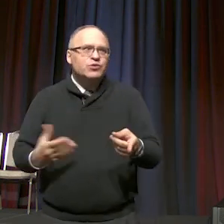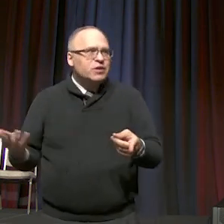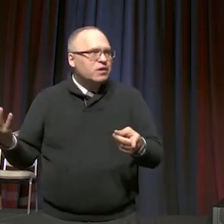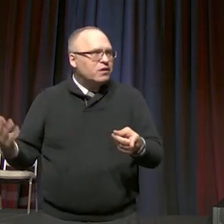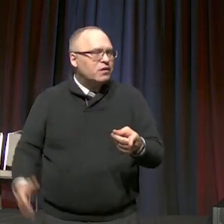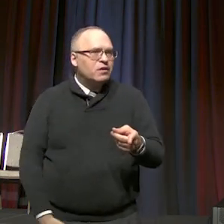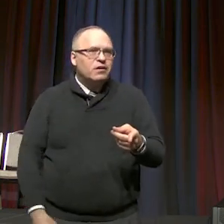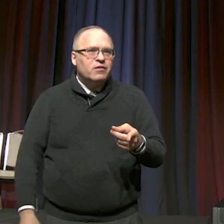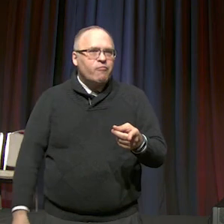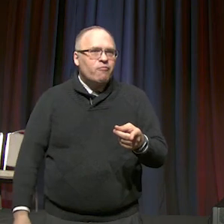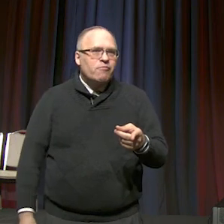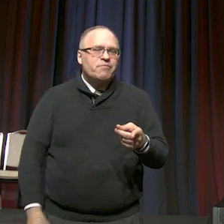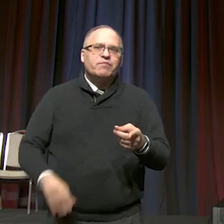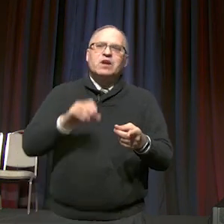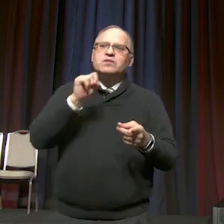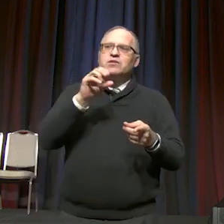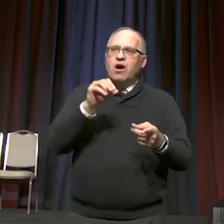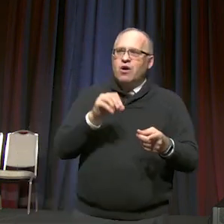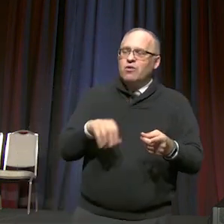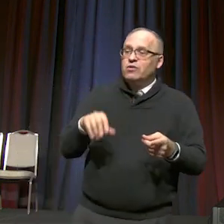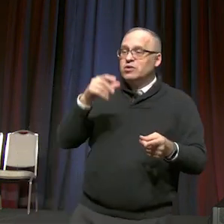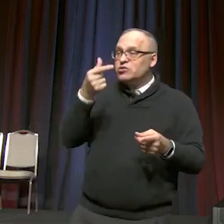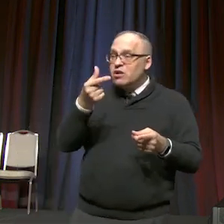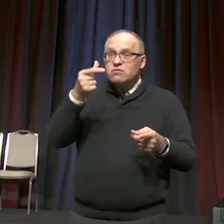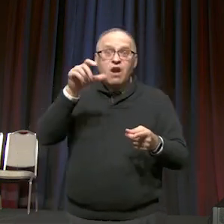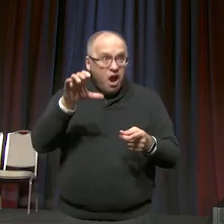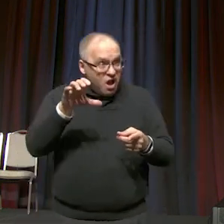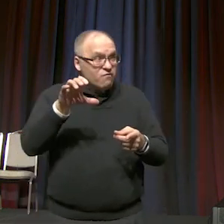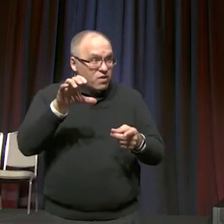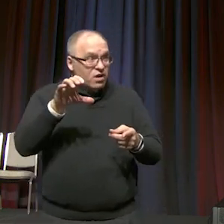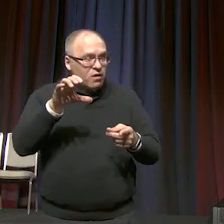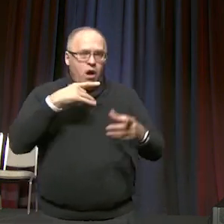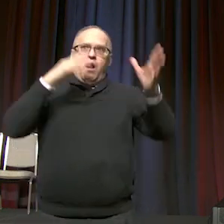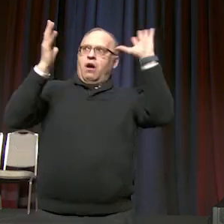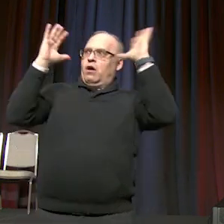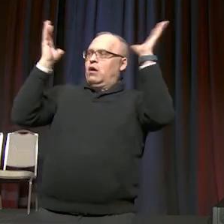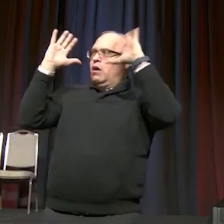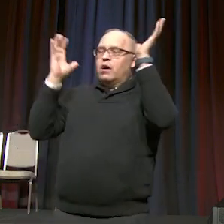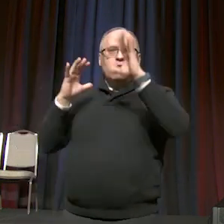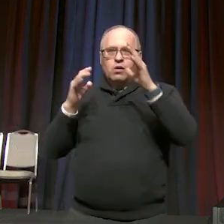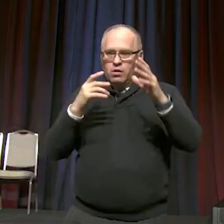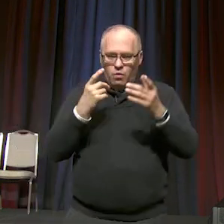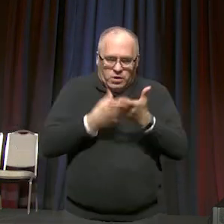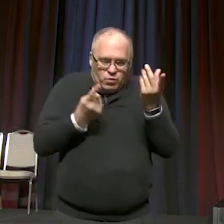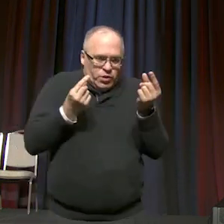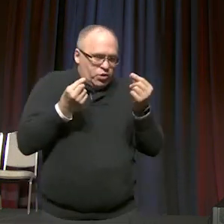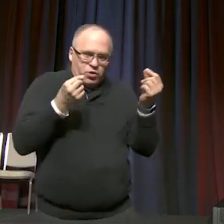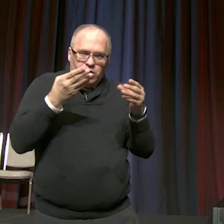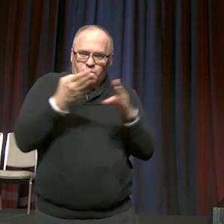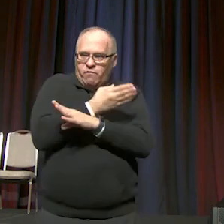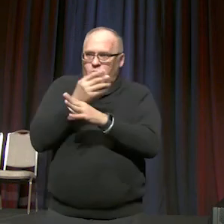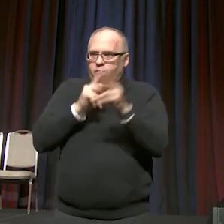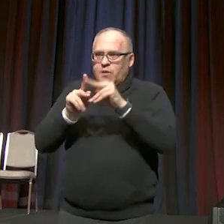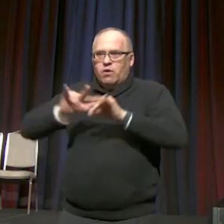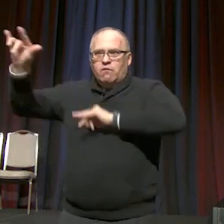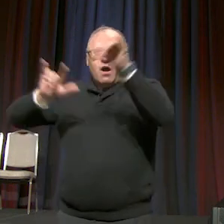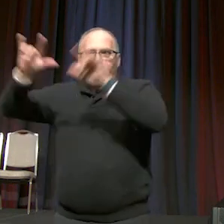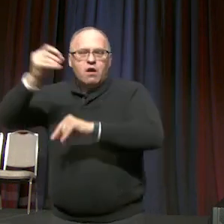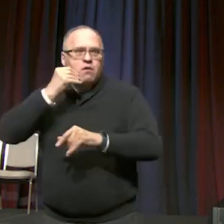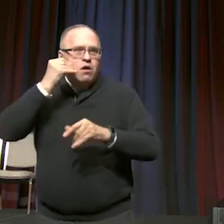That left General Conference scrambling to see what they could do about it.